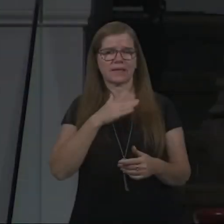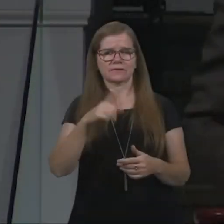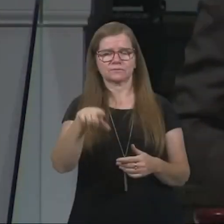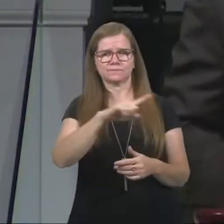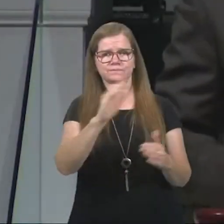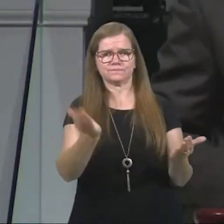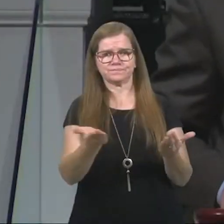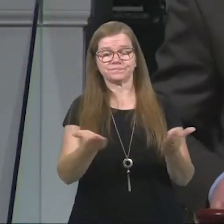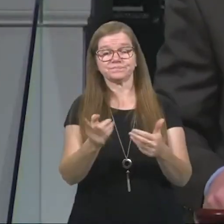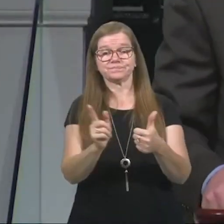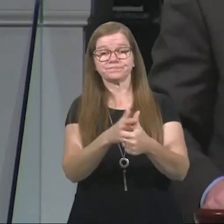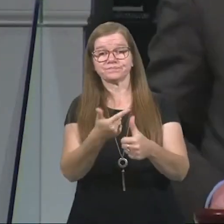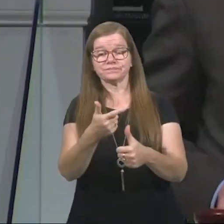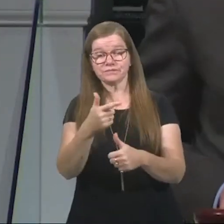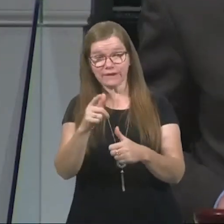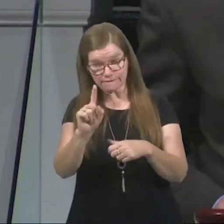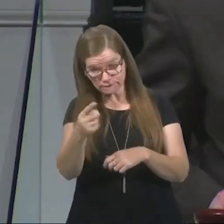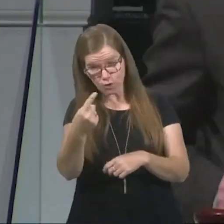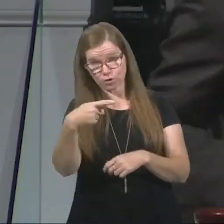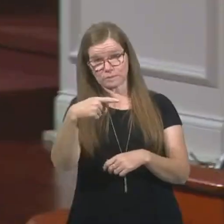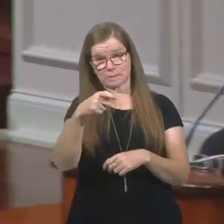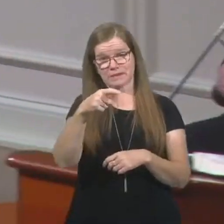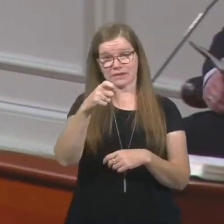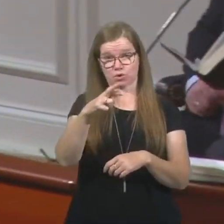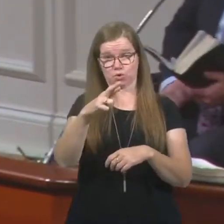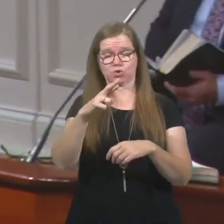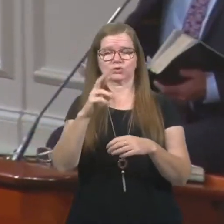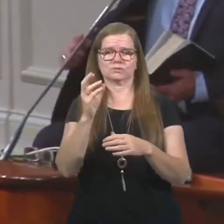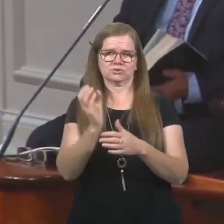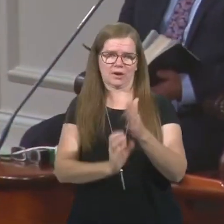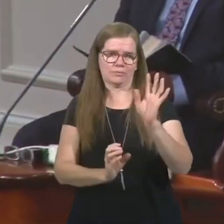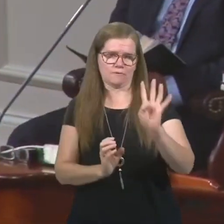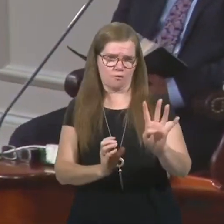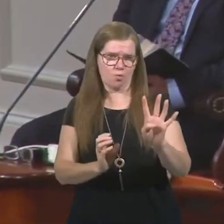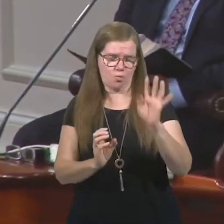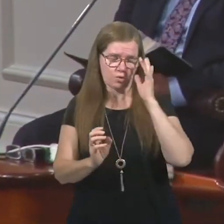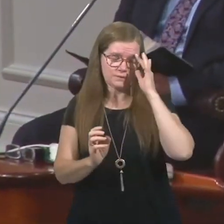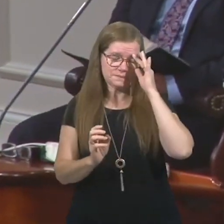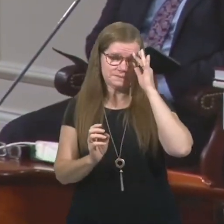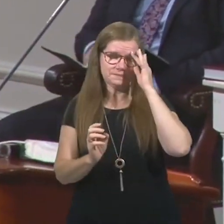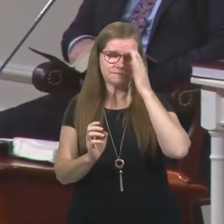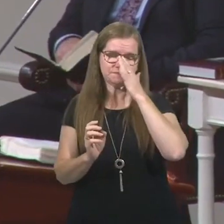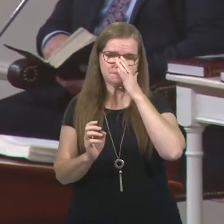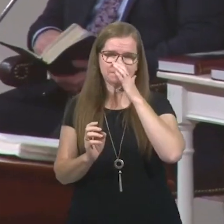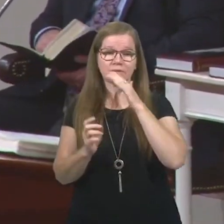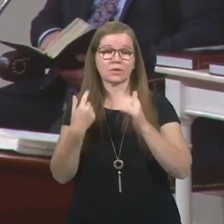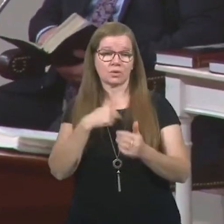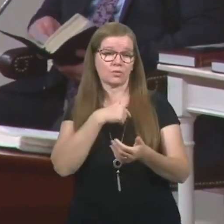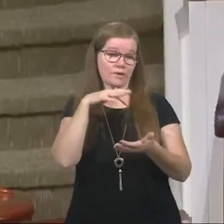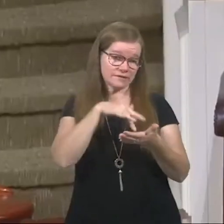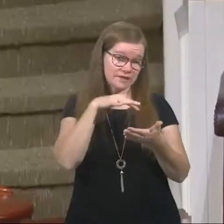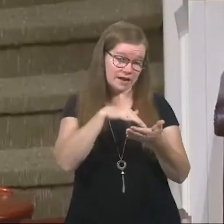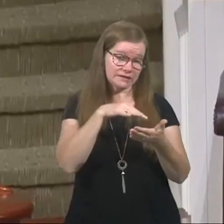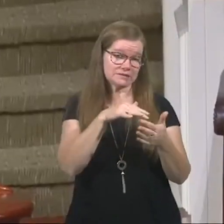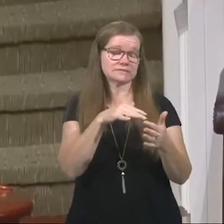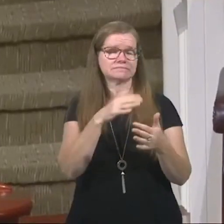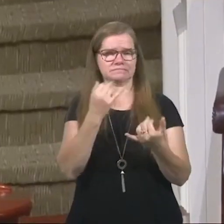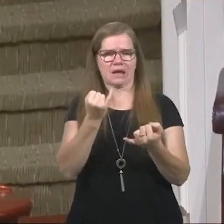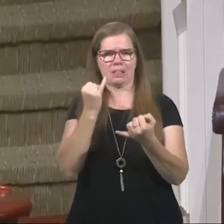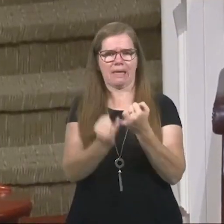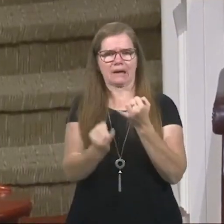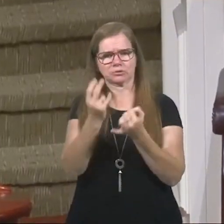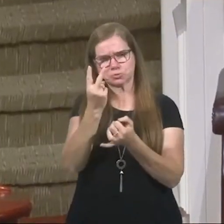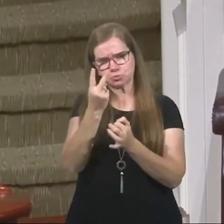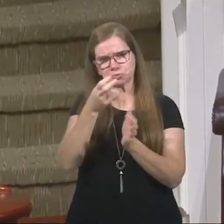1 Peter, chapter number 4, we have been studying the book of 1 Peter, and now we have turned the pages and in the last two chapters.